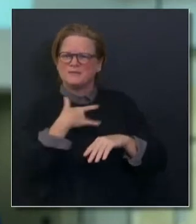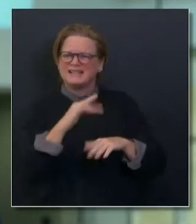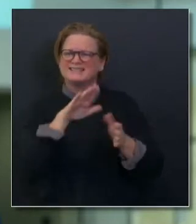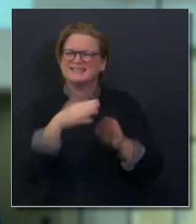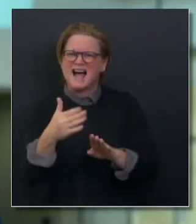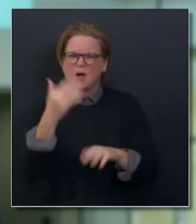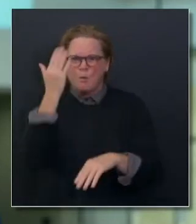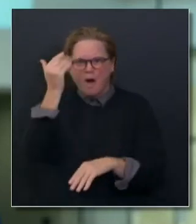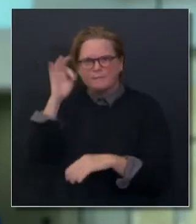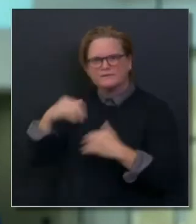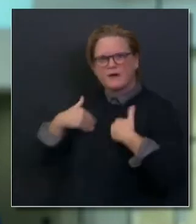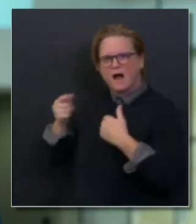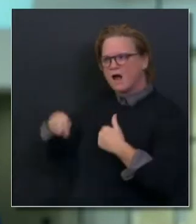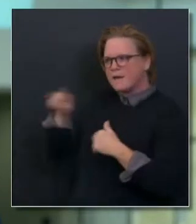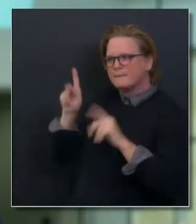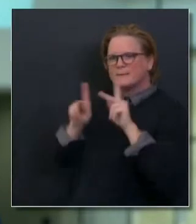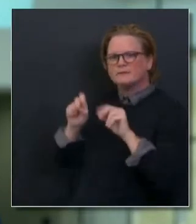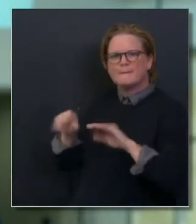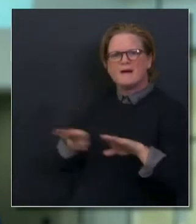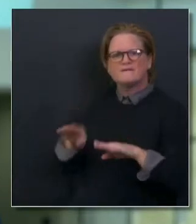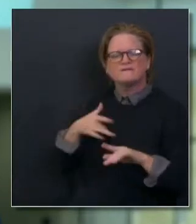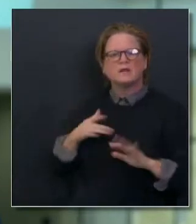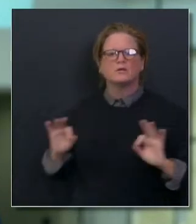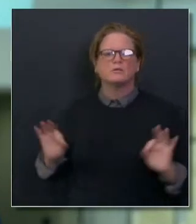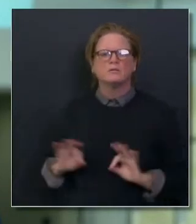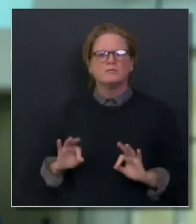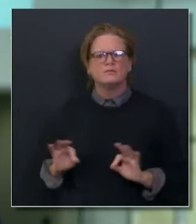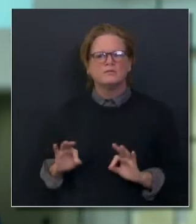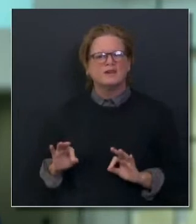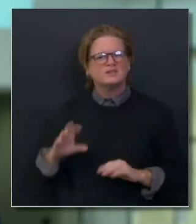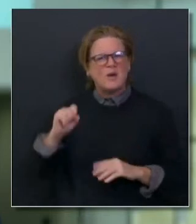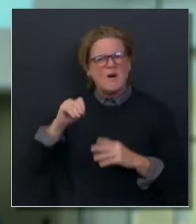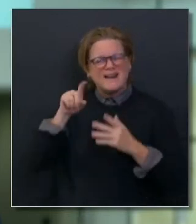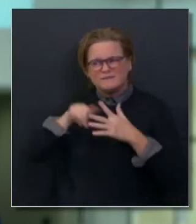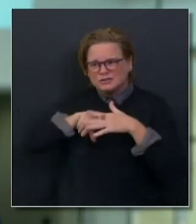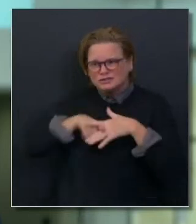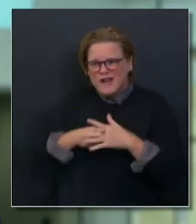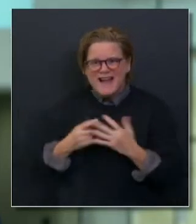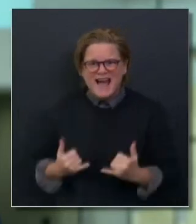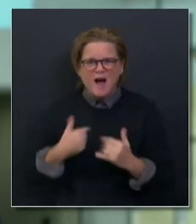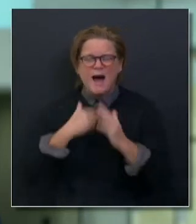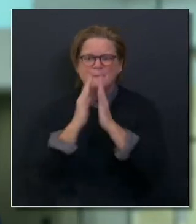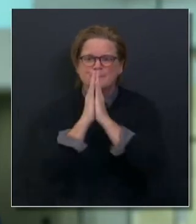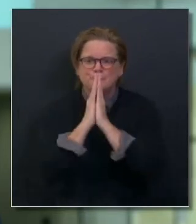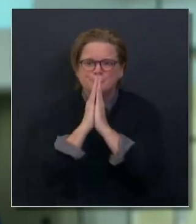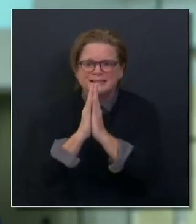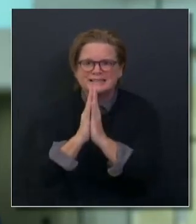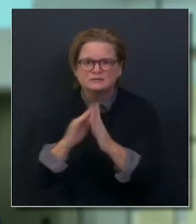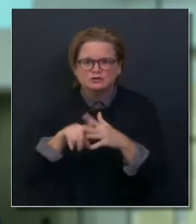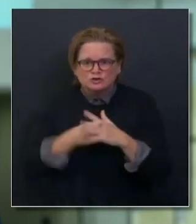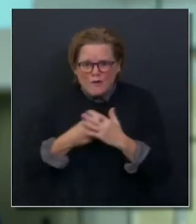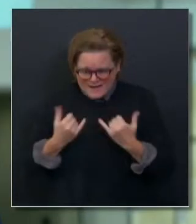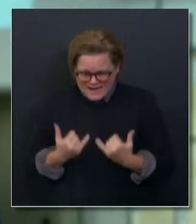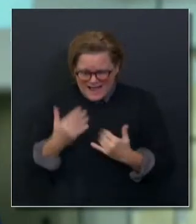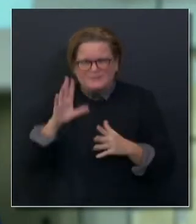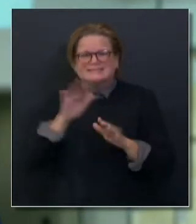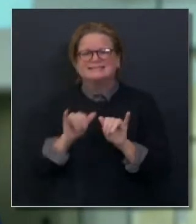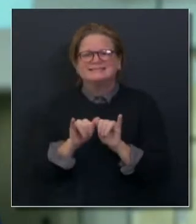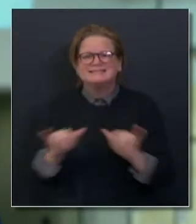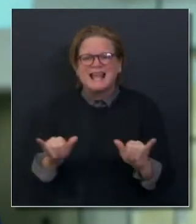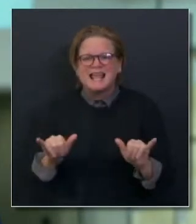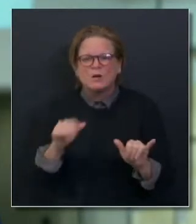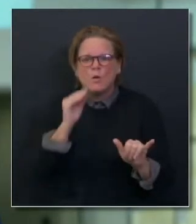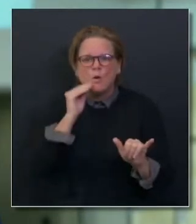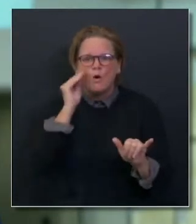many days, starting today, I hope, to make a decision to stay at home as much as we can, to